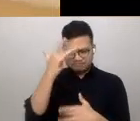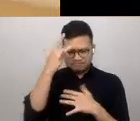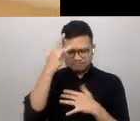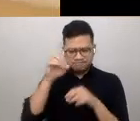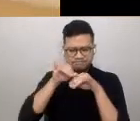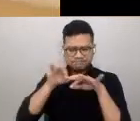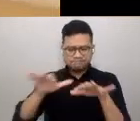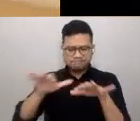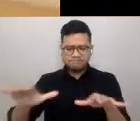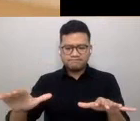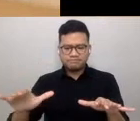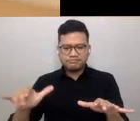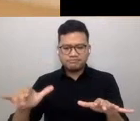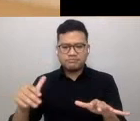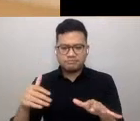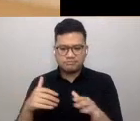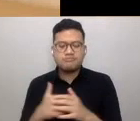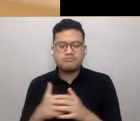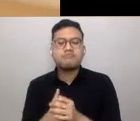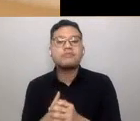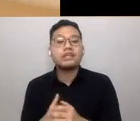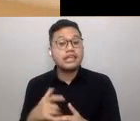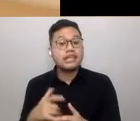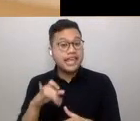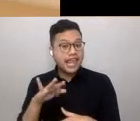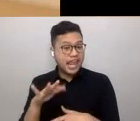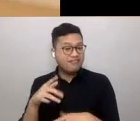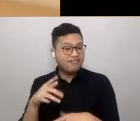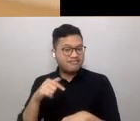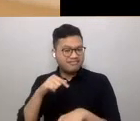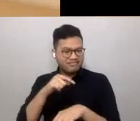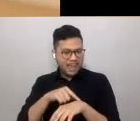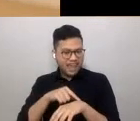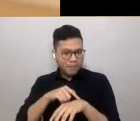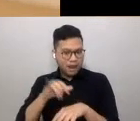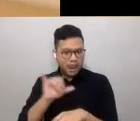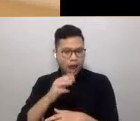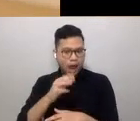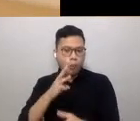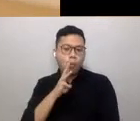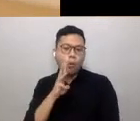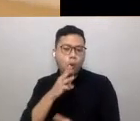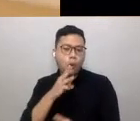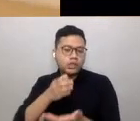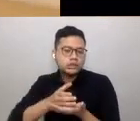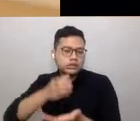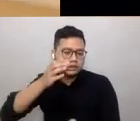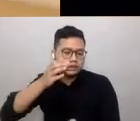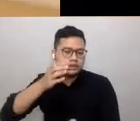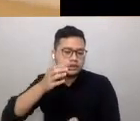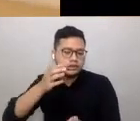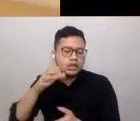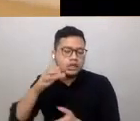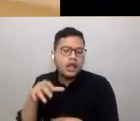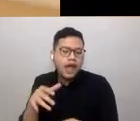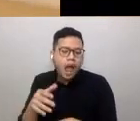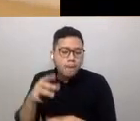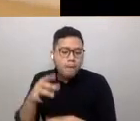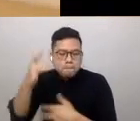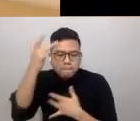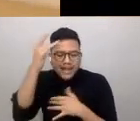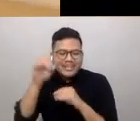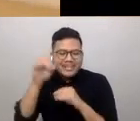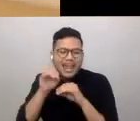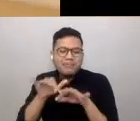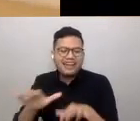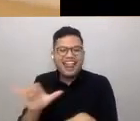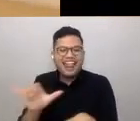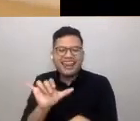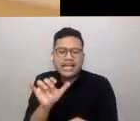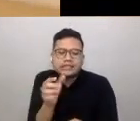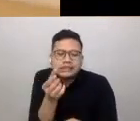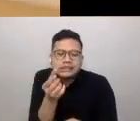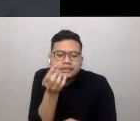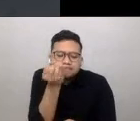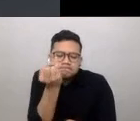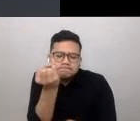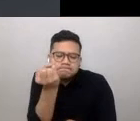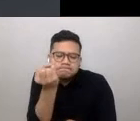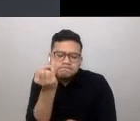come and gone. If time was a metric scale, various pandemics have shown up as millimetres of disruption.